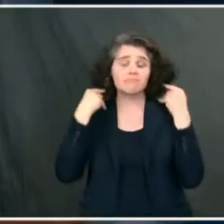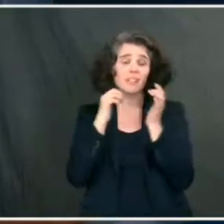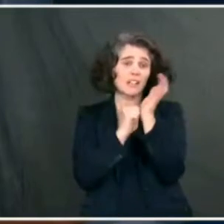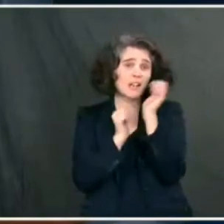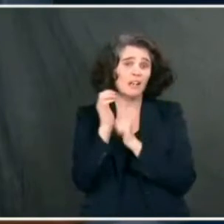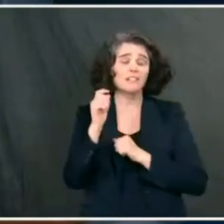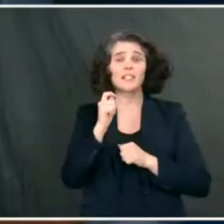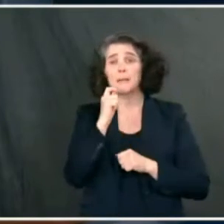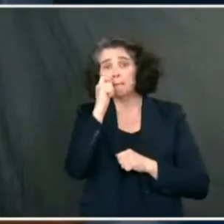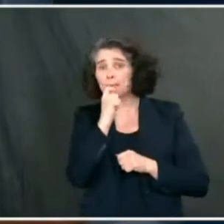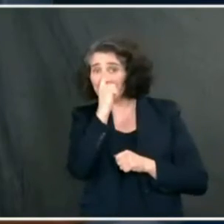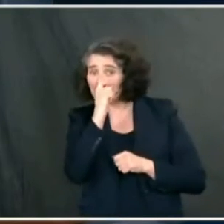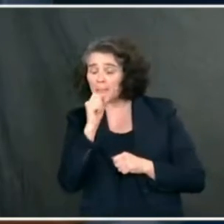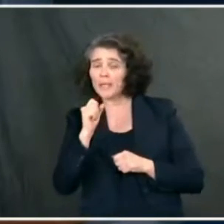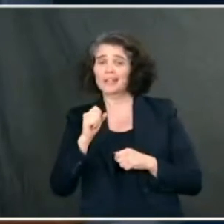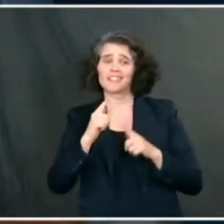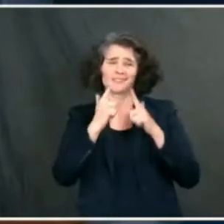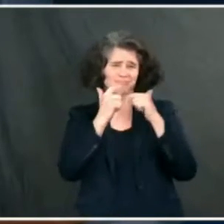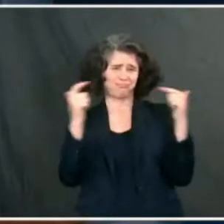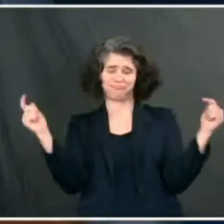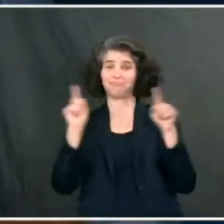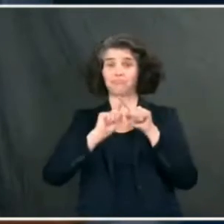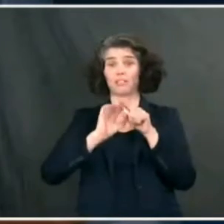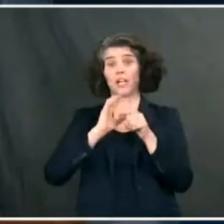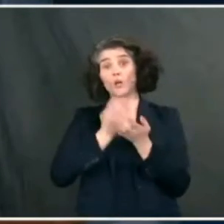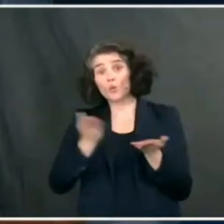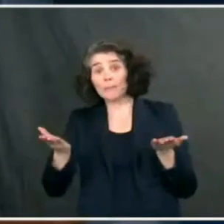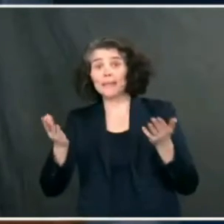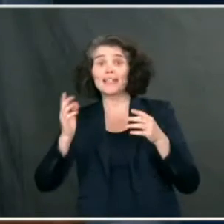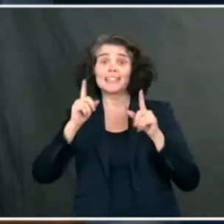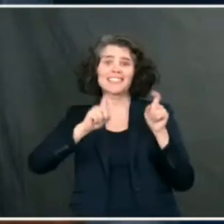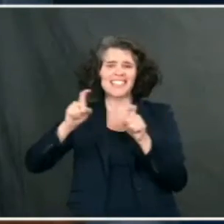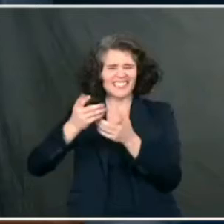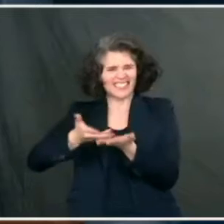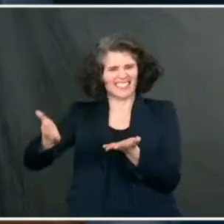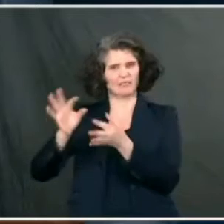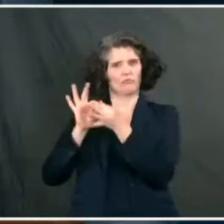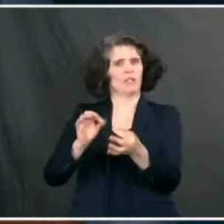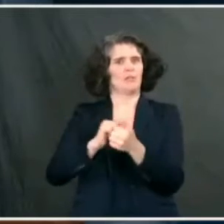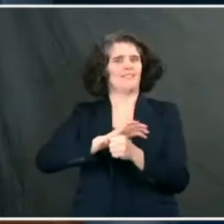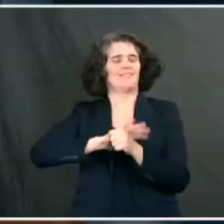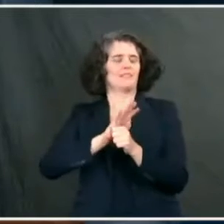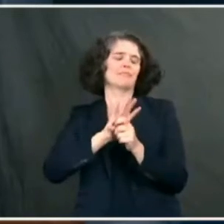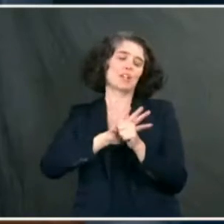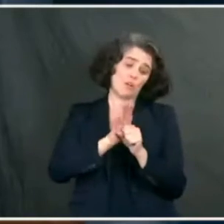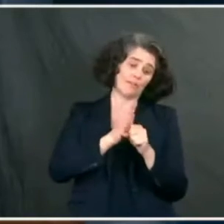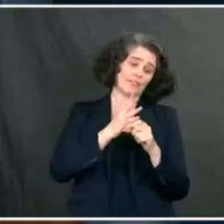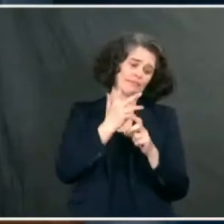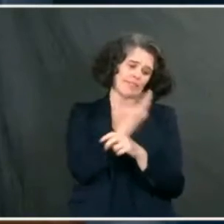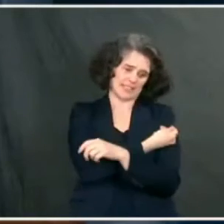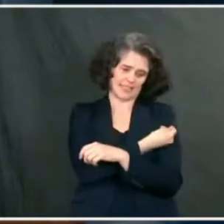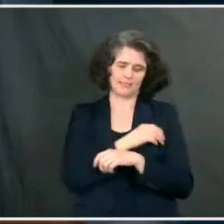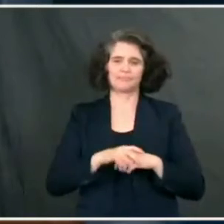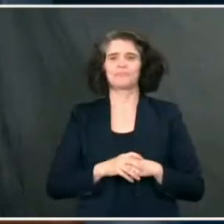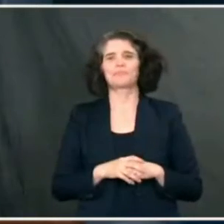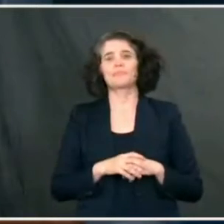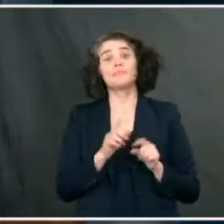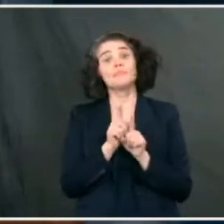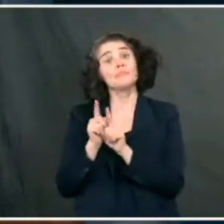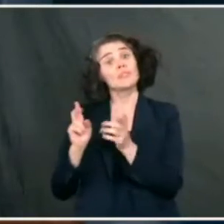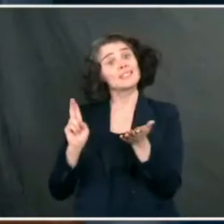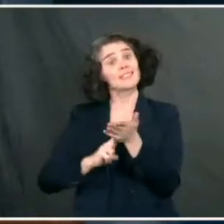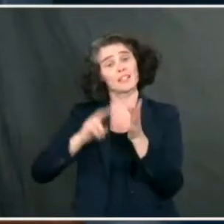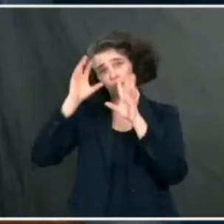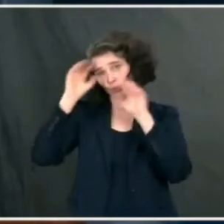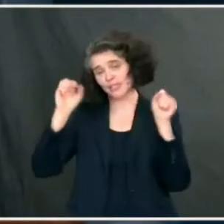swabs, test reagents, and necessary equipment and material for the vaccine. The president also signed a presidential memorandum